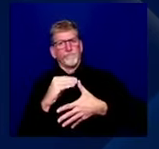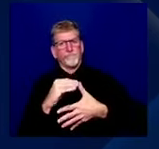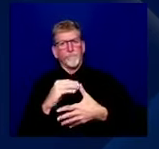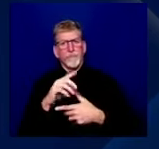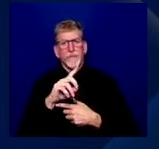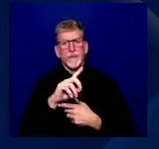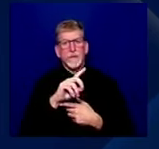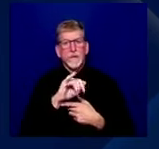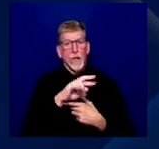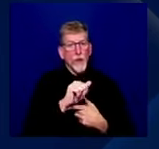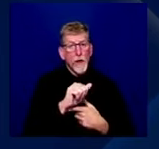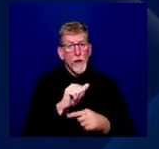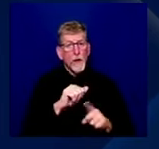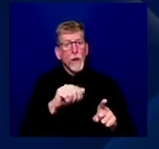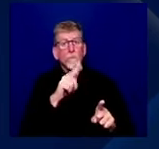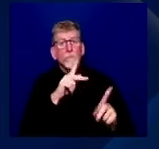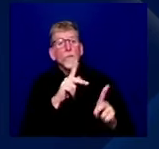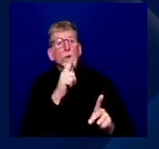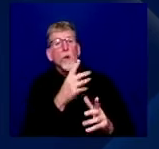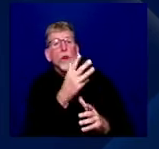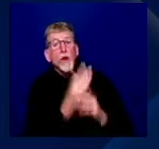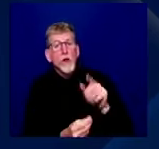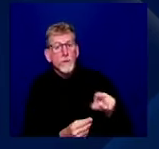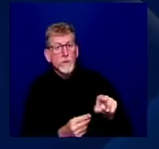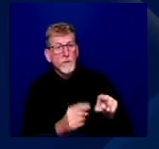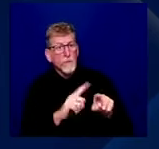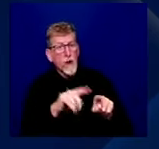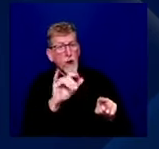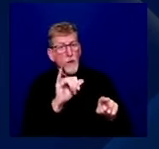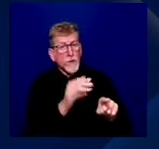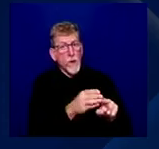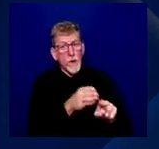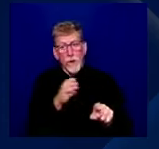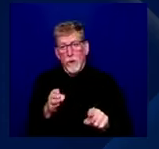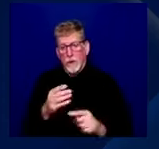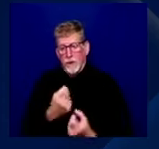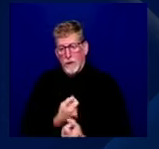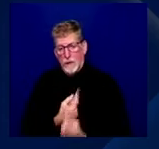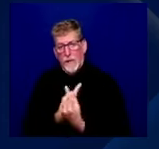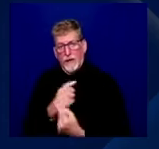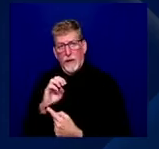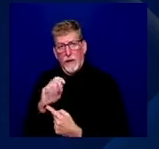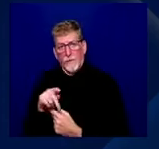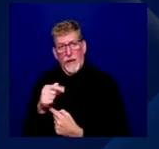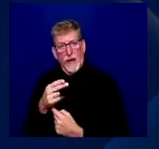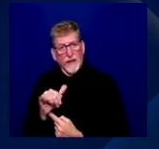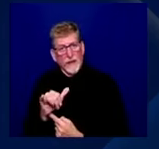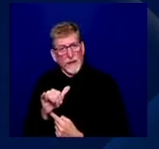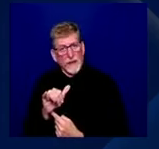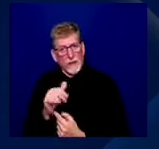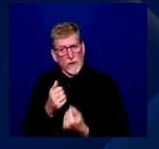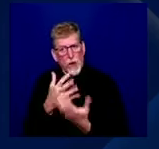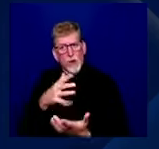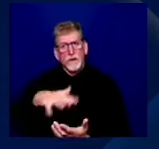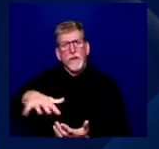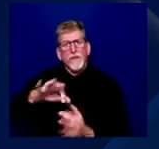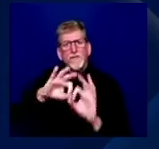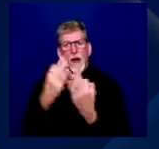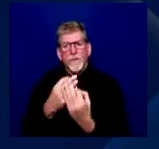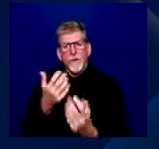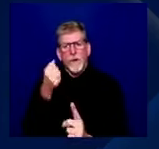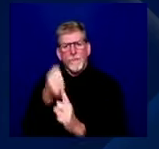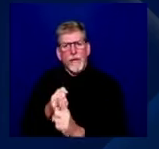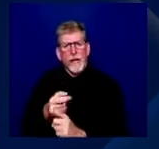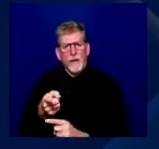don't take that next step of empathy to understand what this does to a family, uh, in terms of, uh, uh,